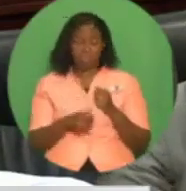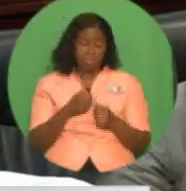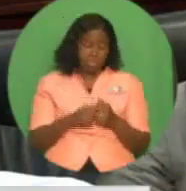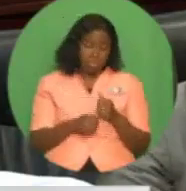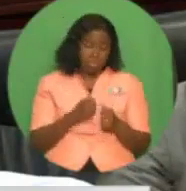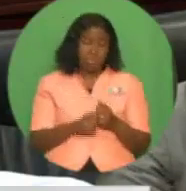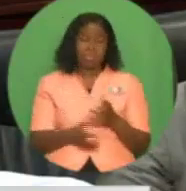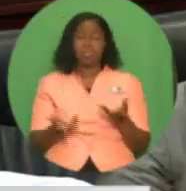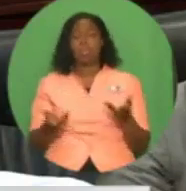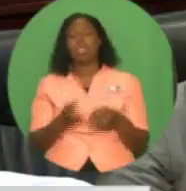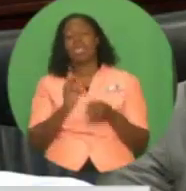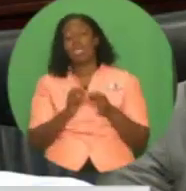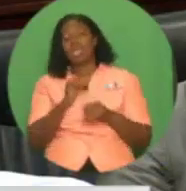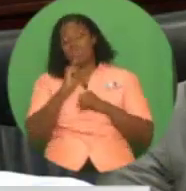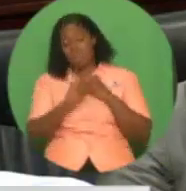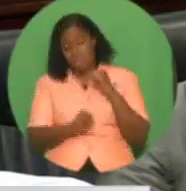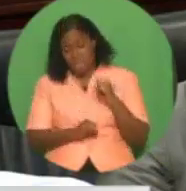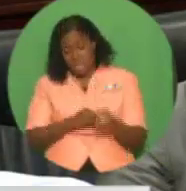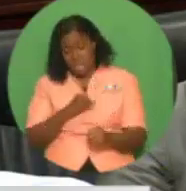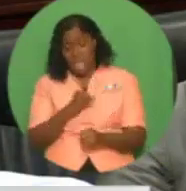the international economic environment.